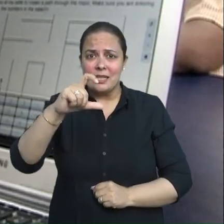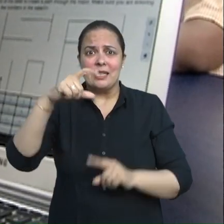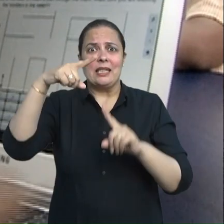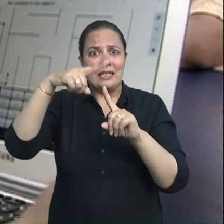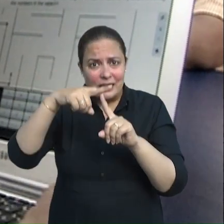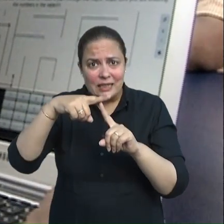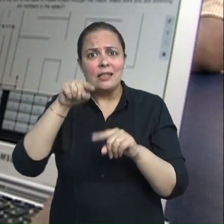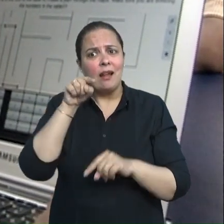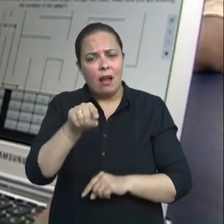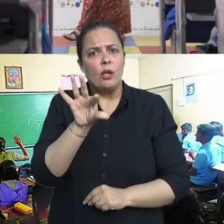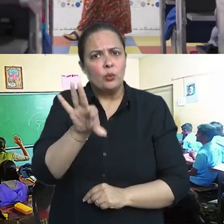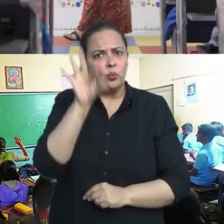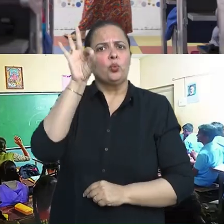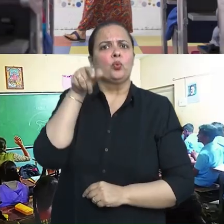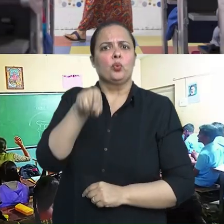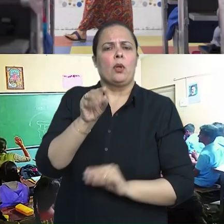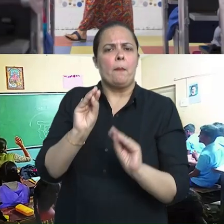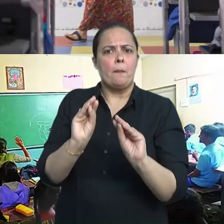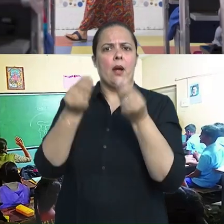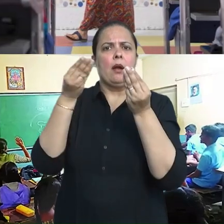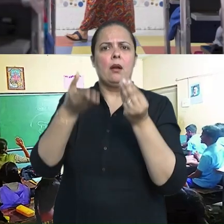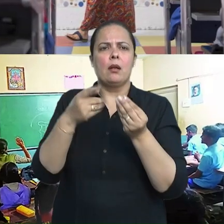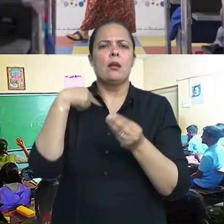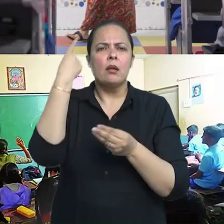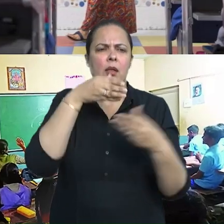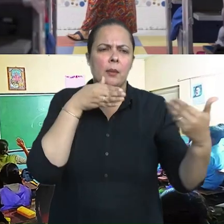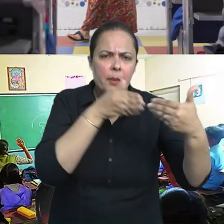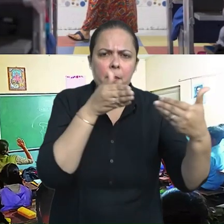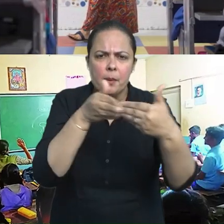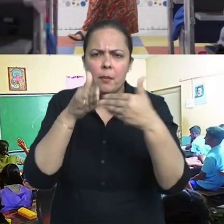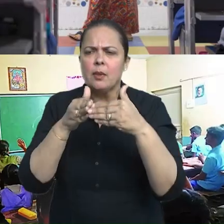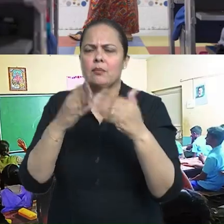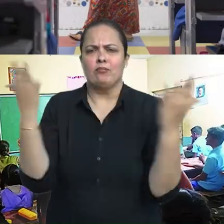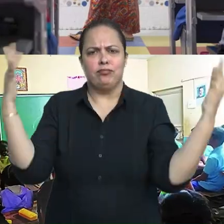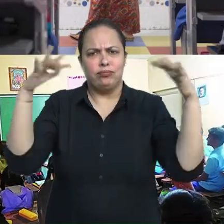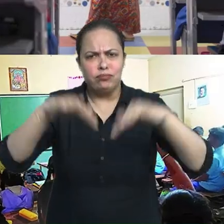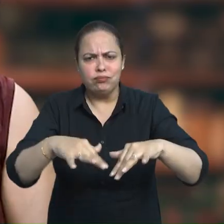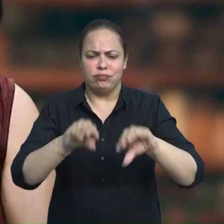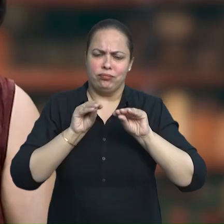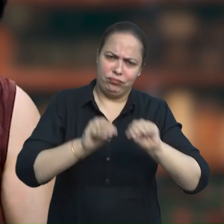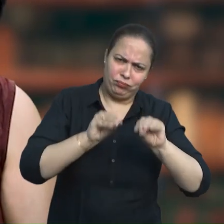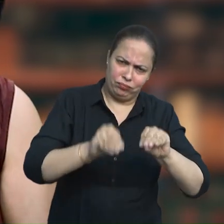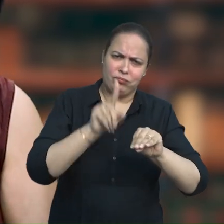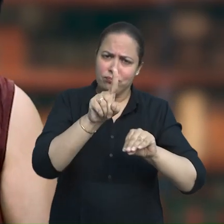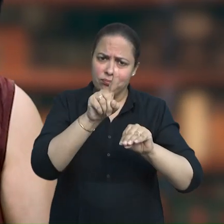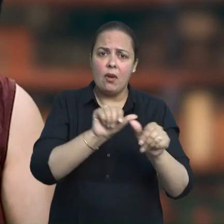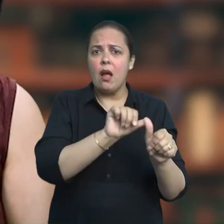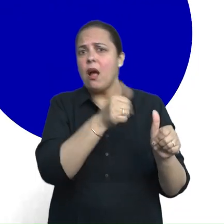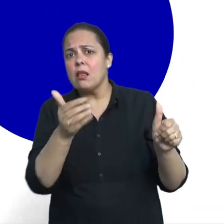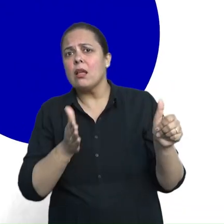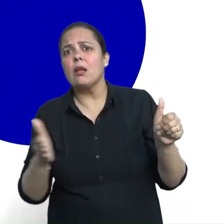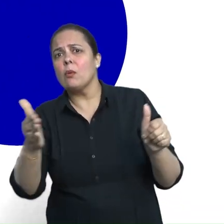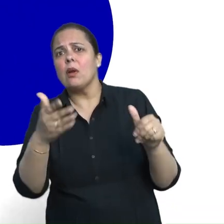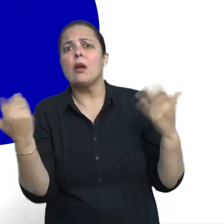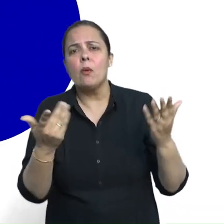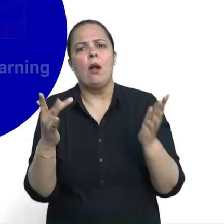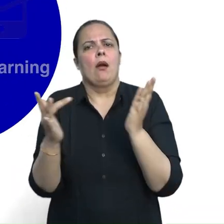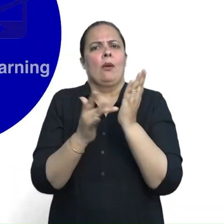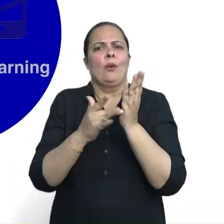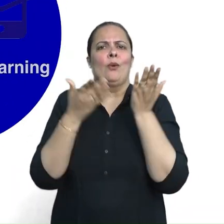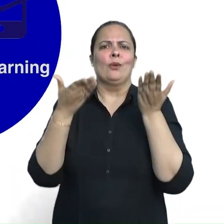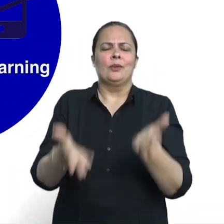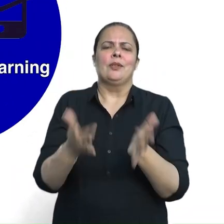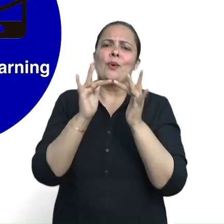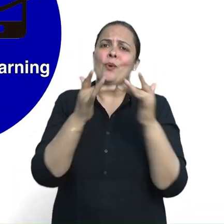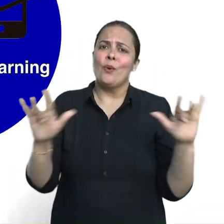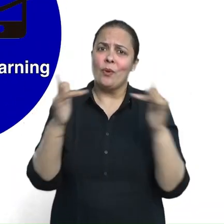alternative to traditional face-to-face mode of teaching and learning. Even now, the blended mode of